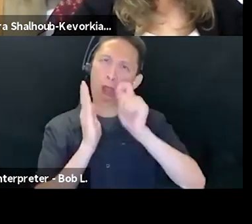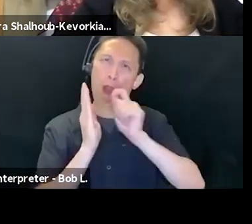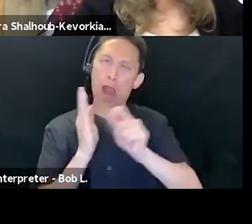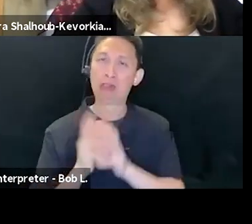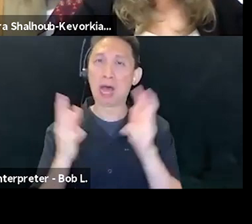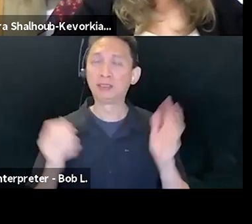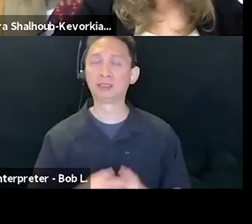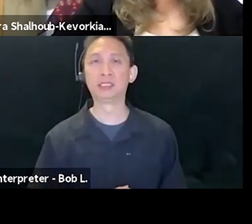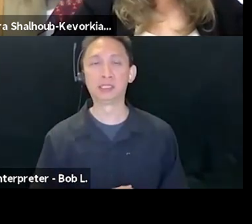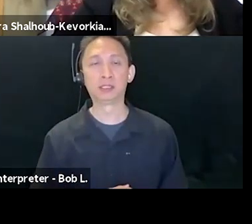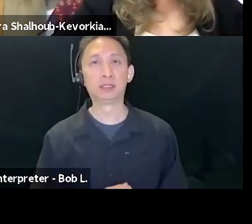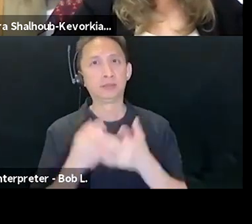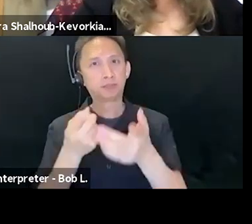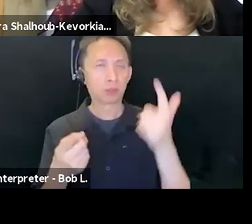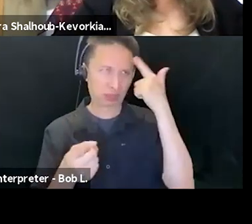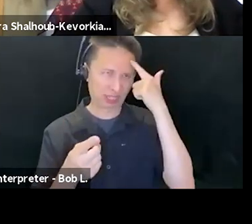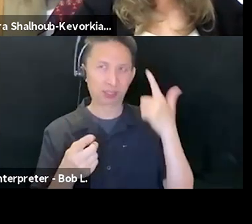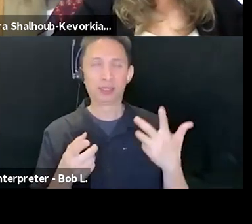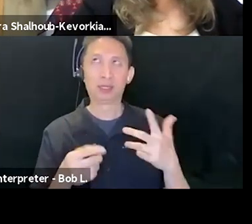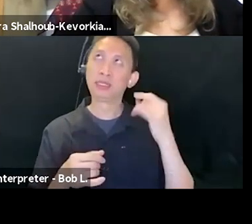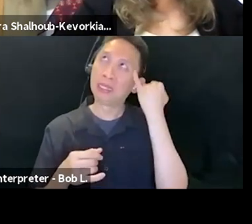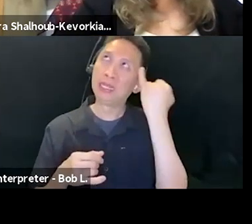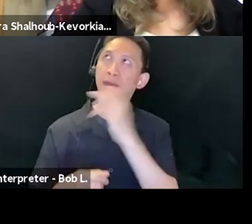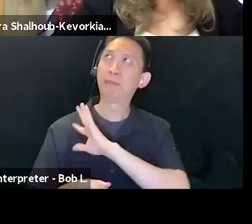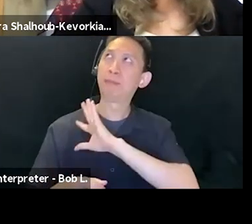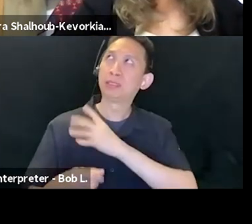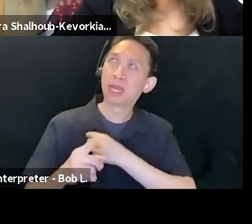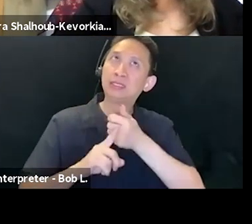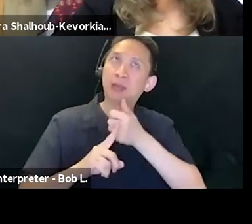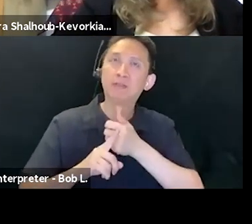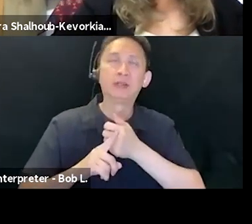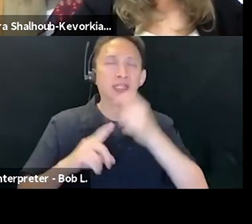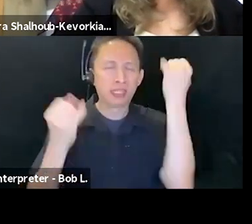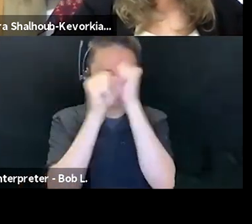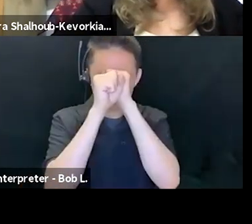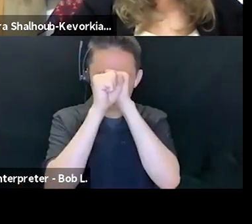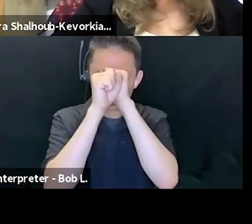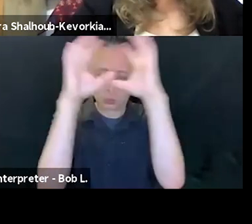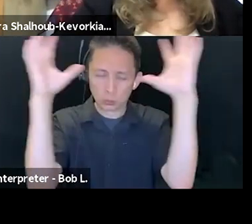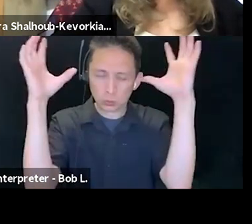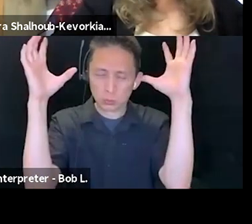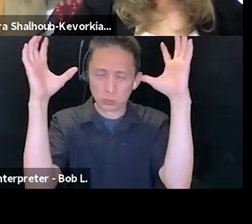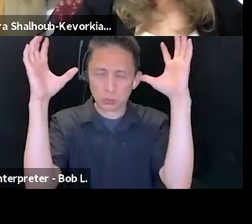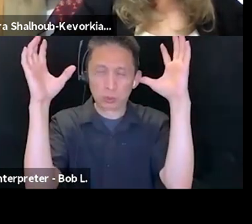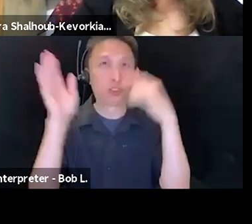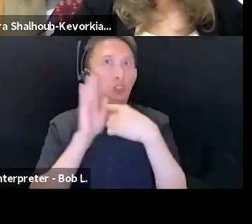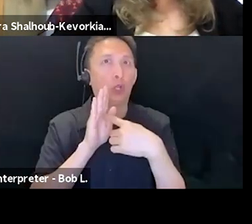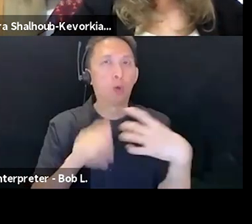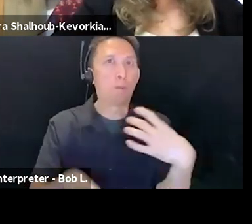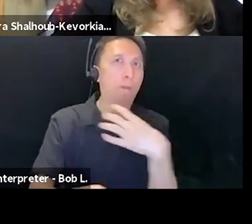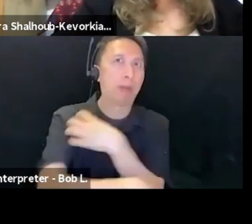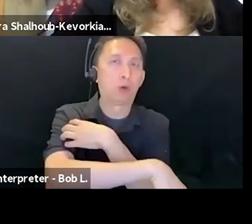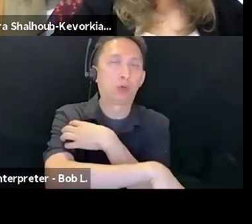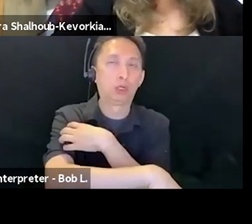about all those forms of suppression of the idea of Palestine as expressions of a form of power, in this